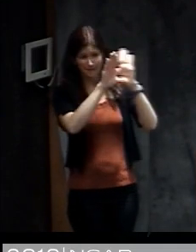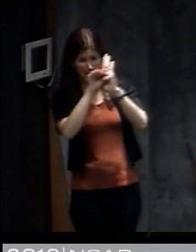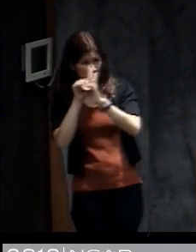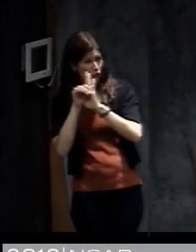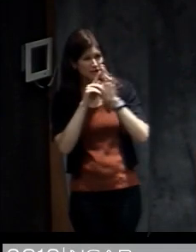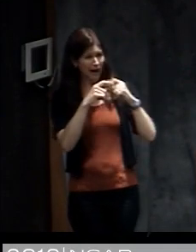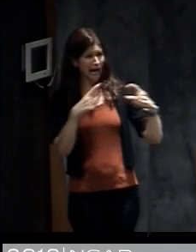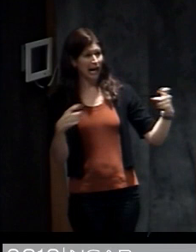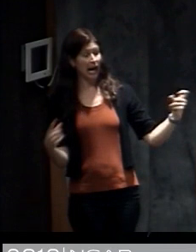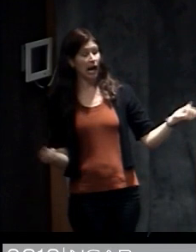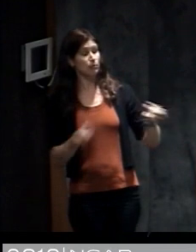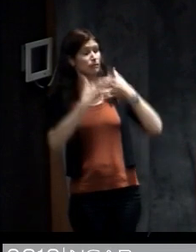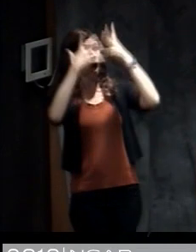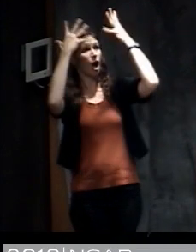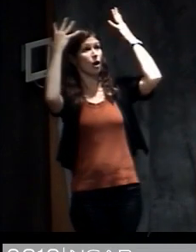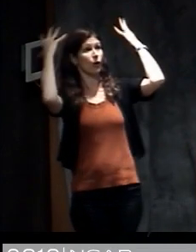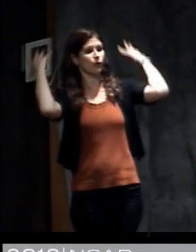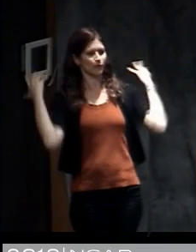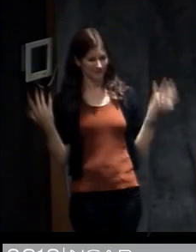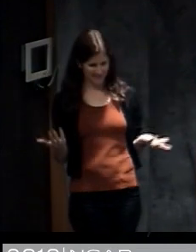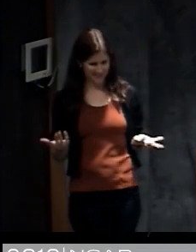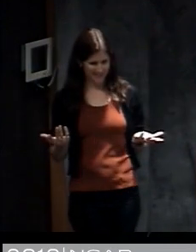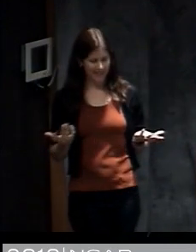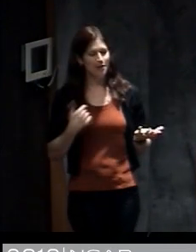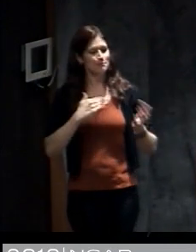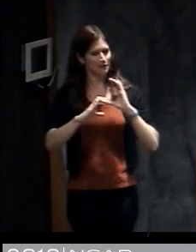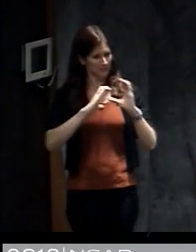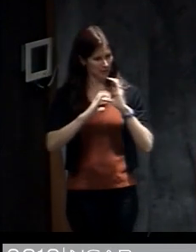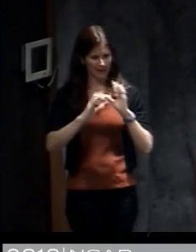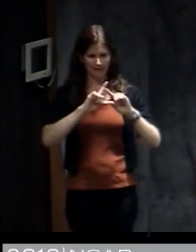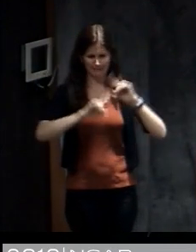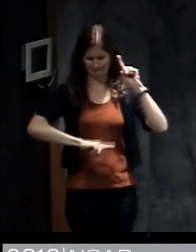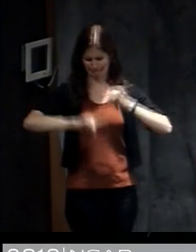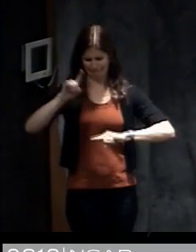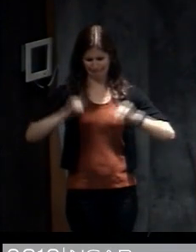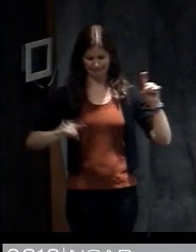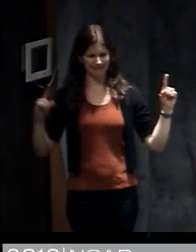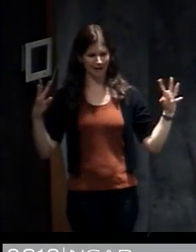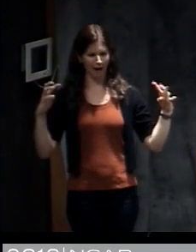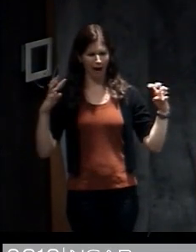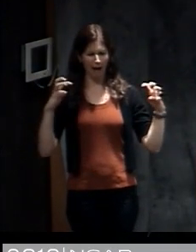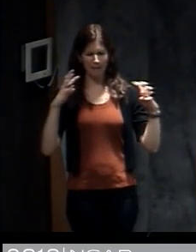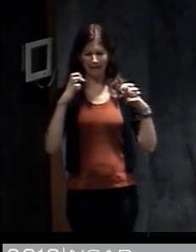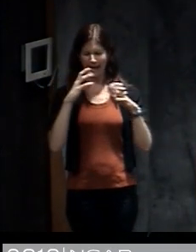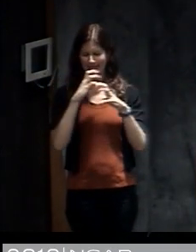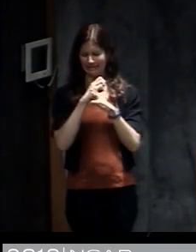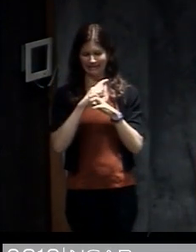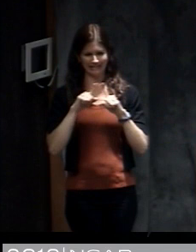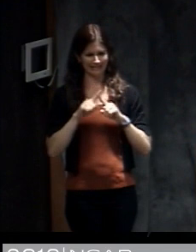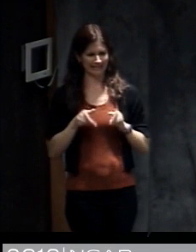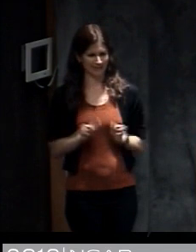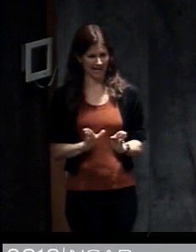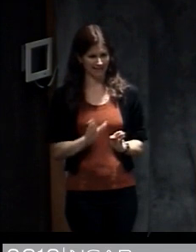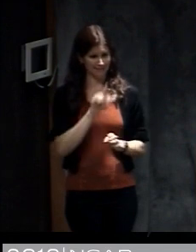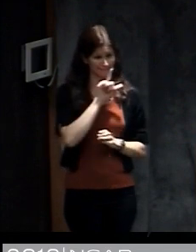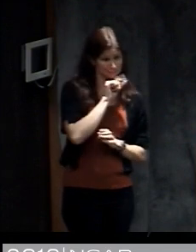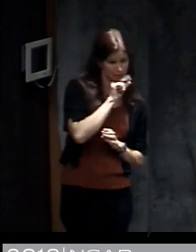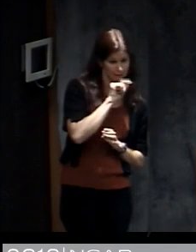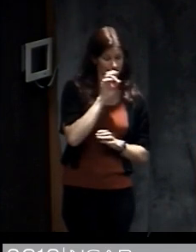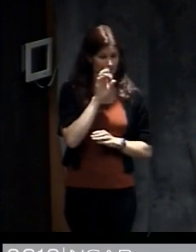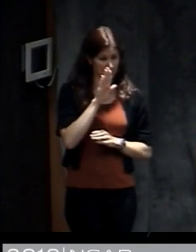so on with information. So there's all this information. We communicate in all kinds of complex ways. You can quickly go on Twitter or Facebook or other kinds of social media